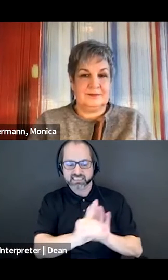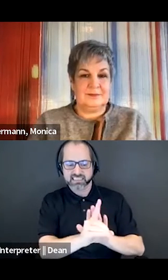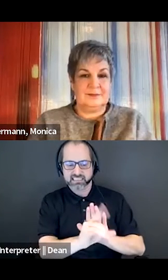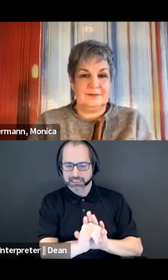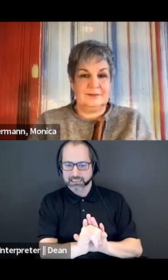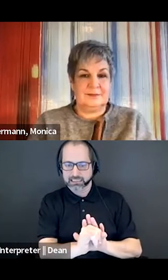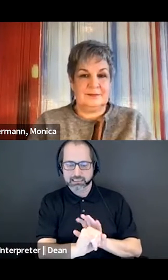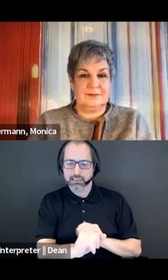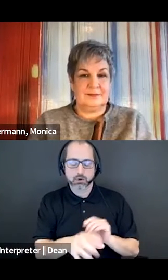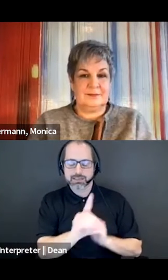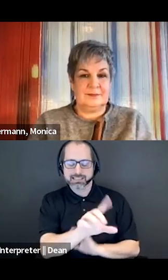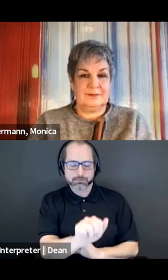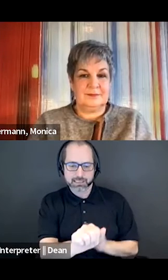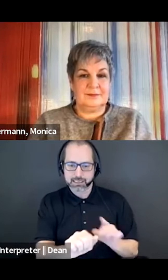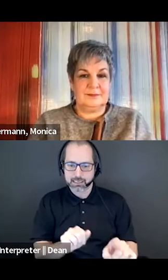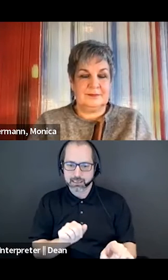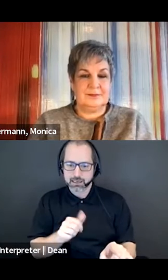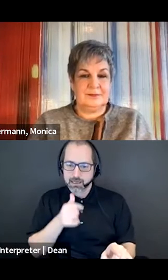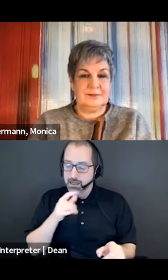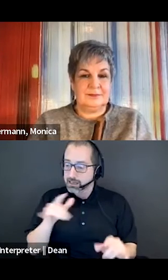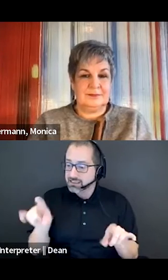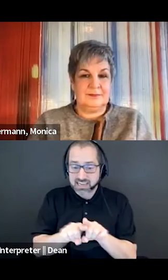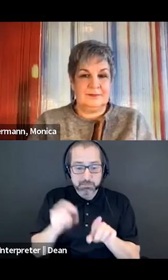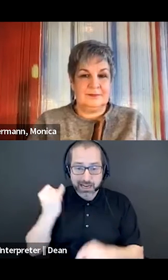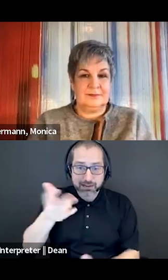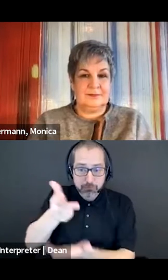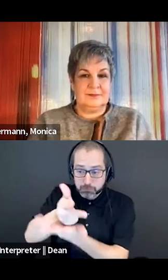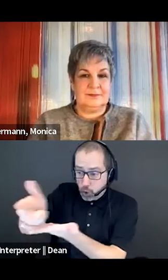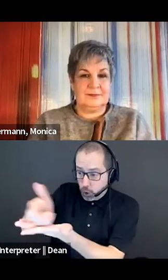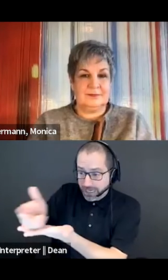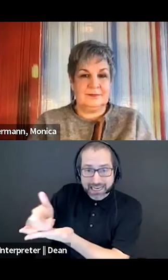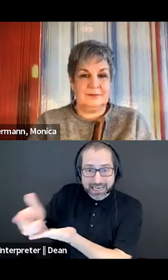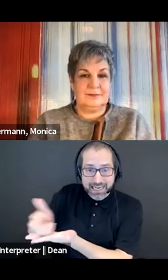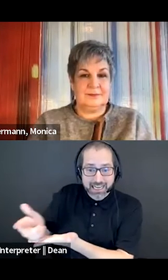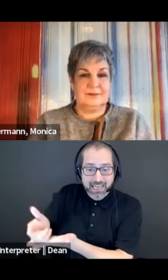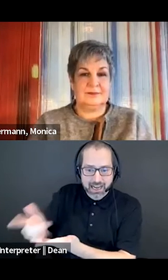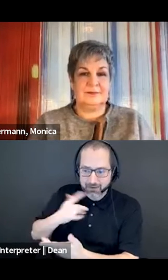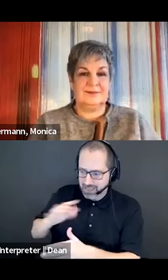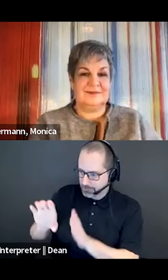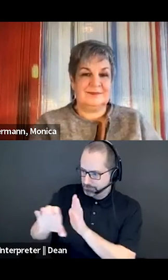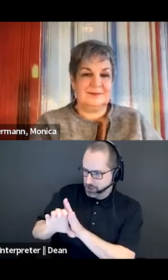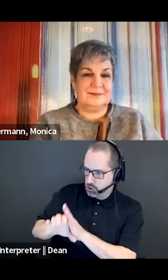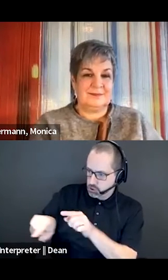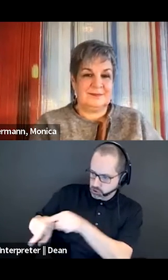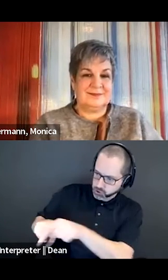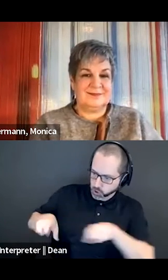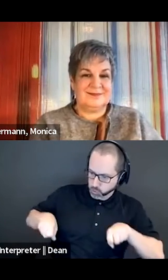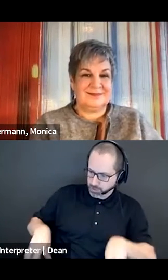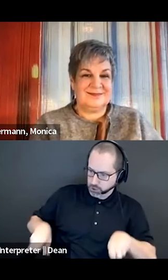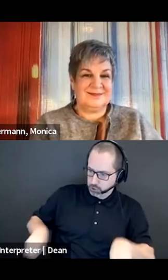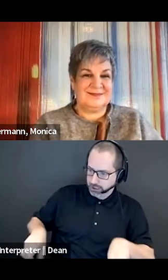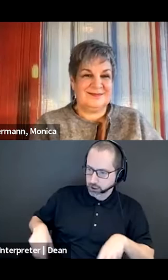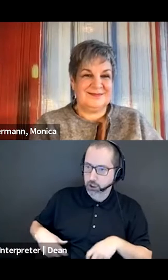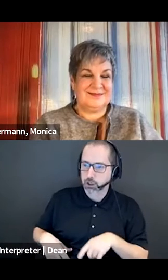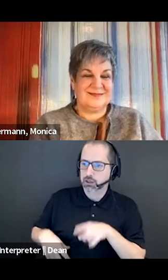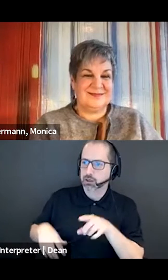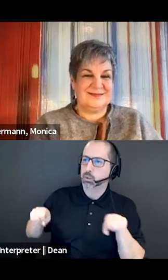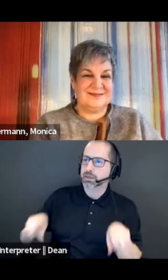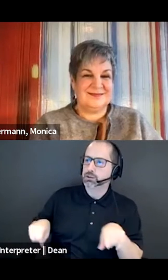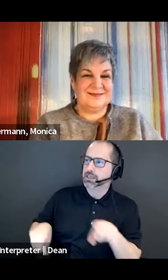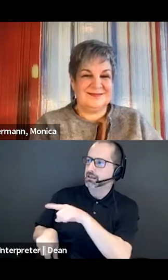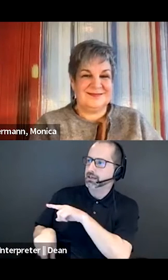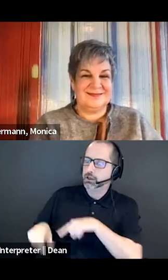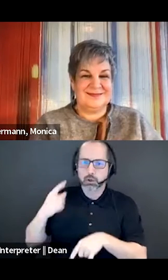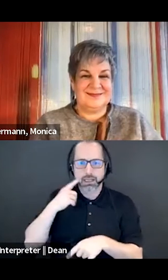labeled that way to a lot of legislation using that imagery. And unfortunately, fortunately, unfortunately, I don't know,